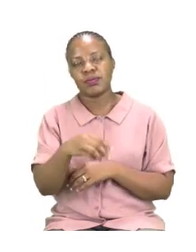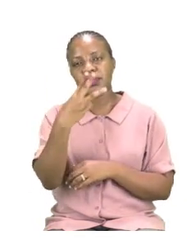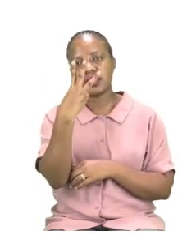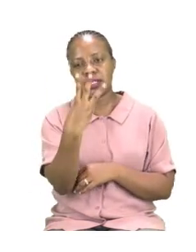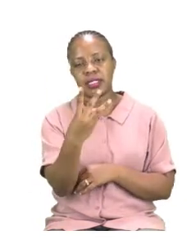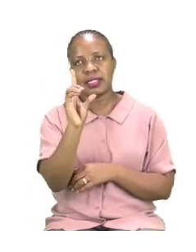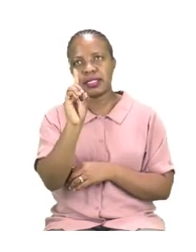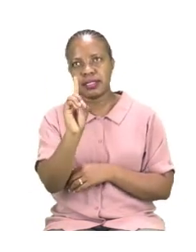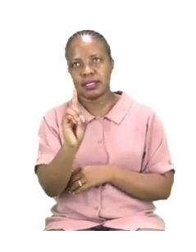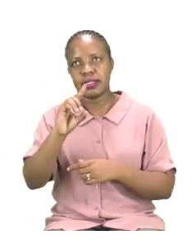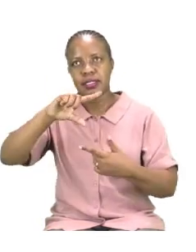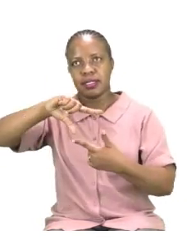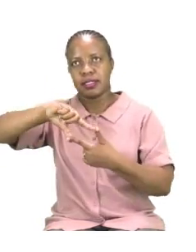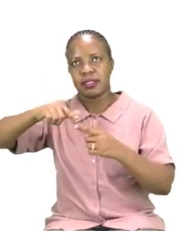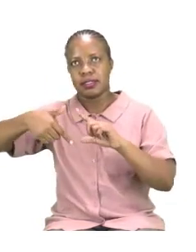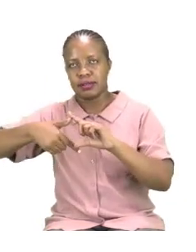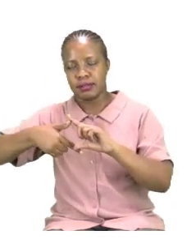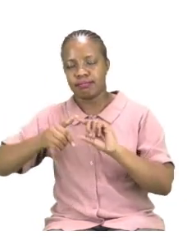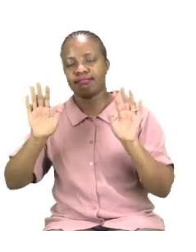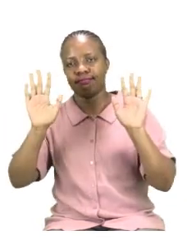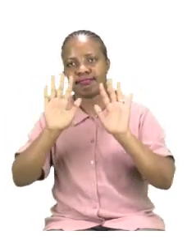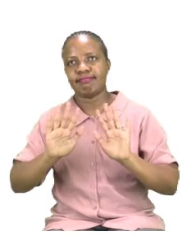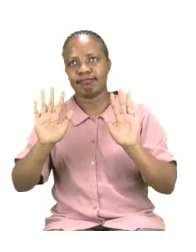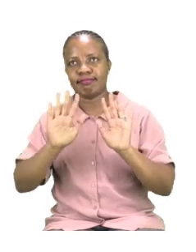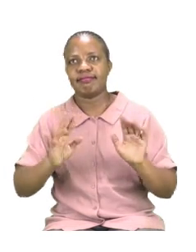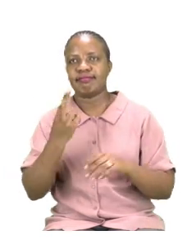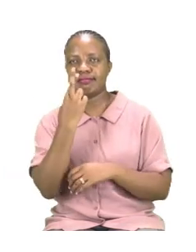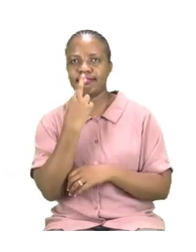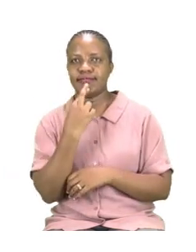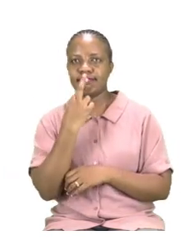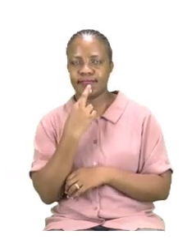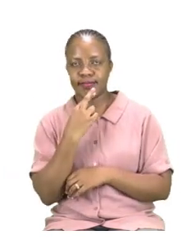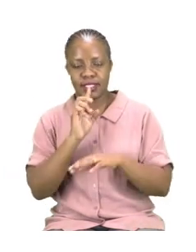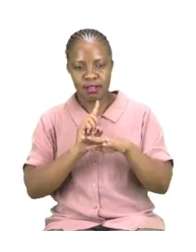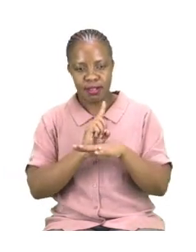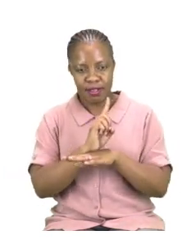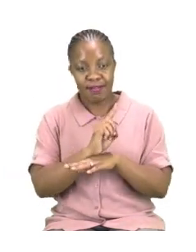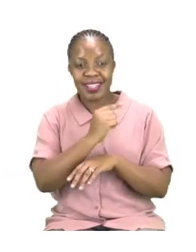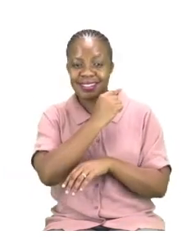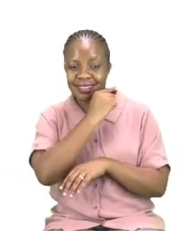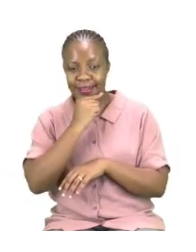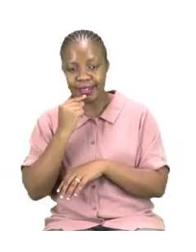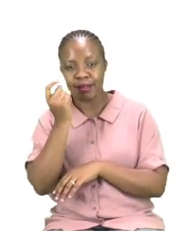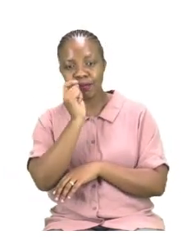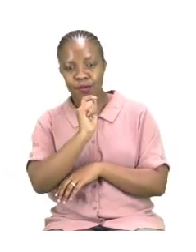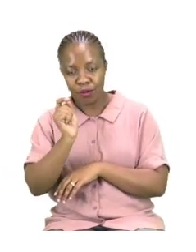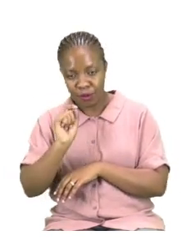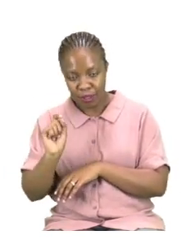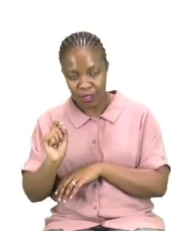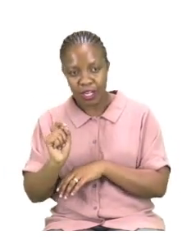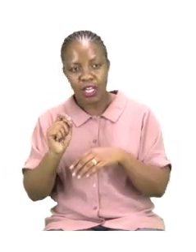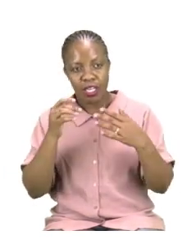you are going to color them red. Try and label them as well so that you will be